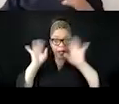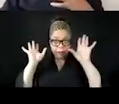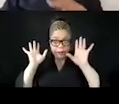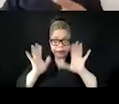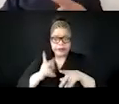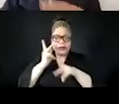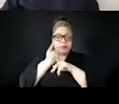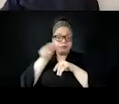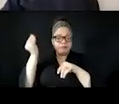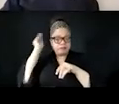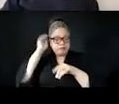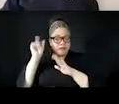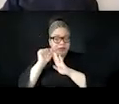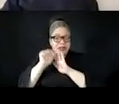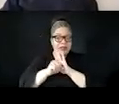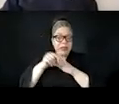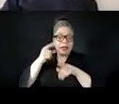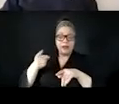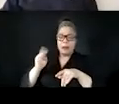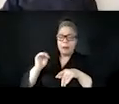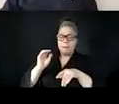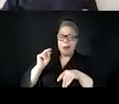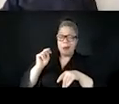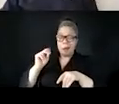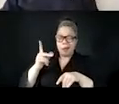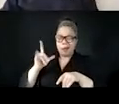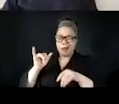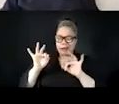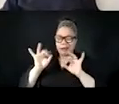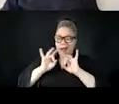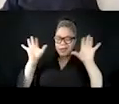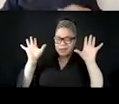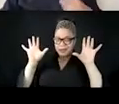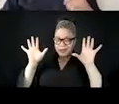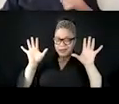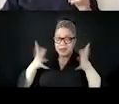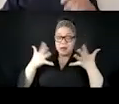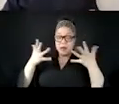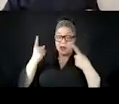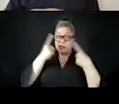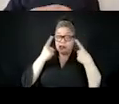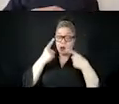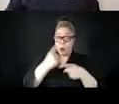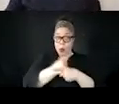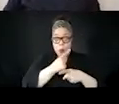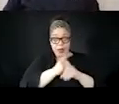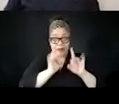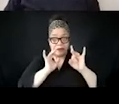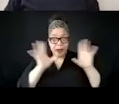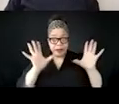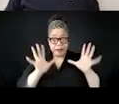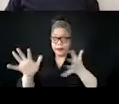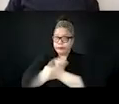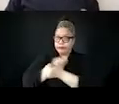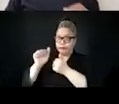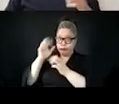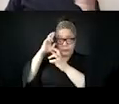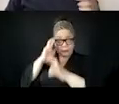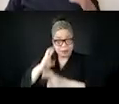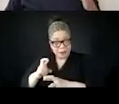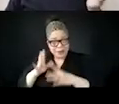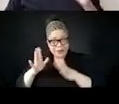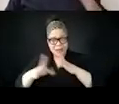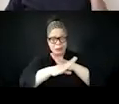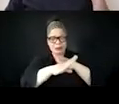and preventing the growth of organizations. They were particularly bothered by MLK and